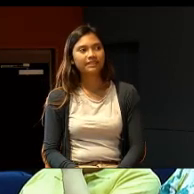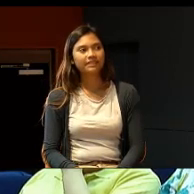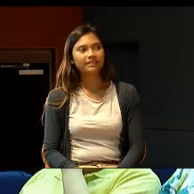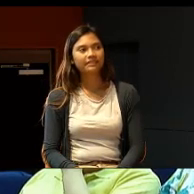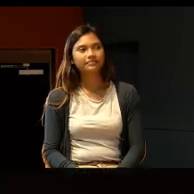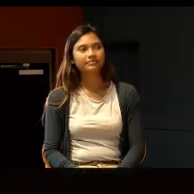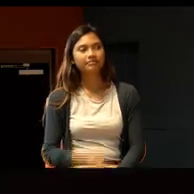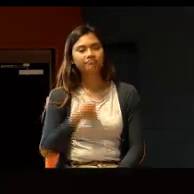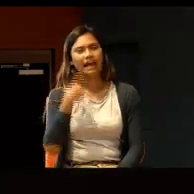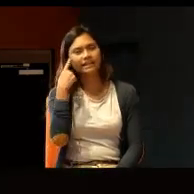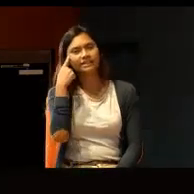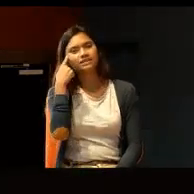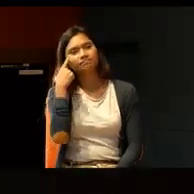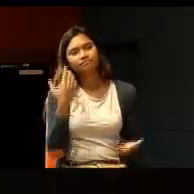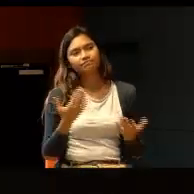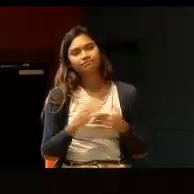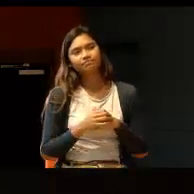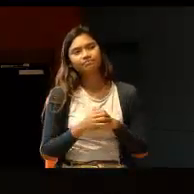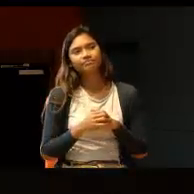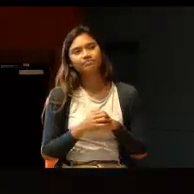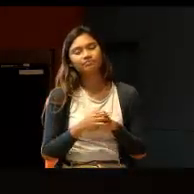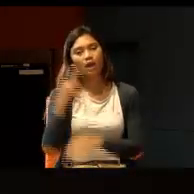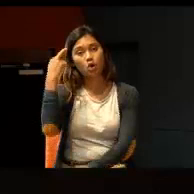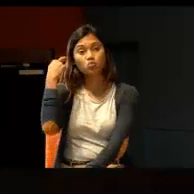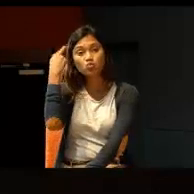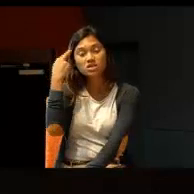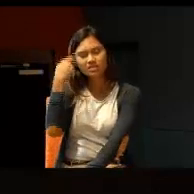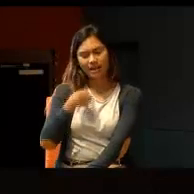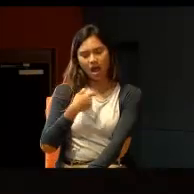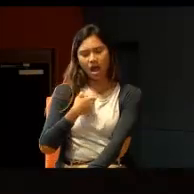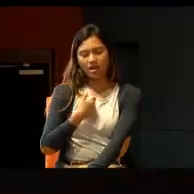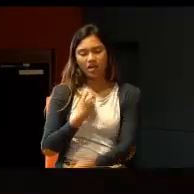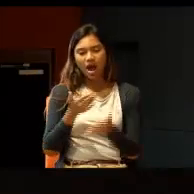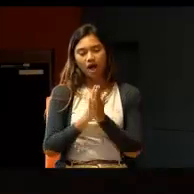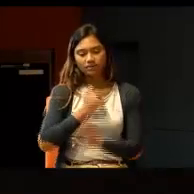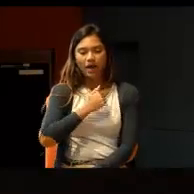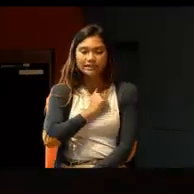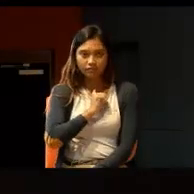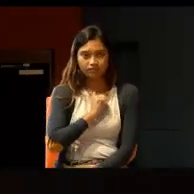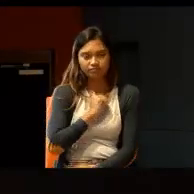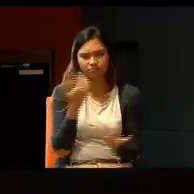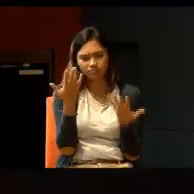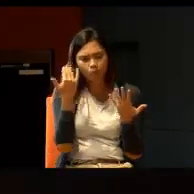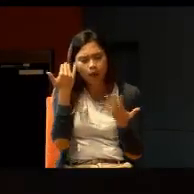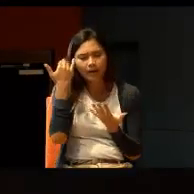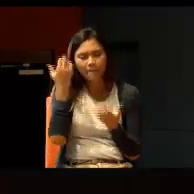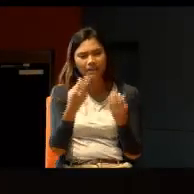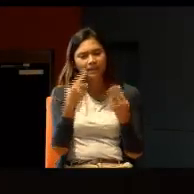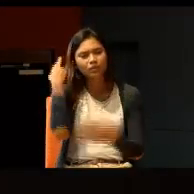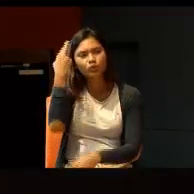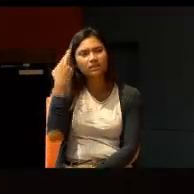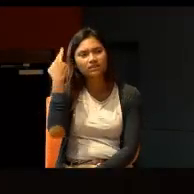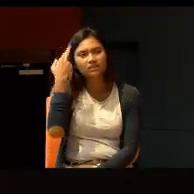when I think about the reasons, I ask myself, why not? I have many reasons in mind already.